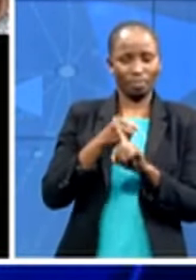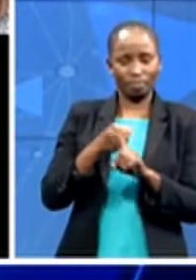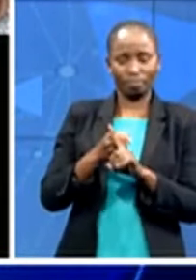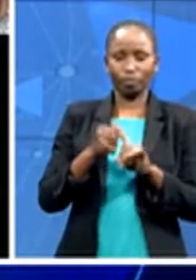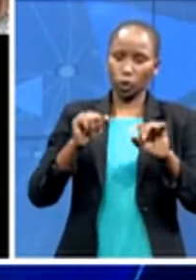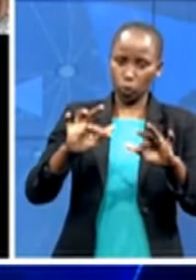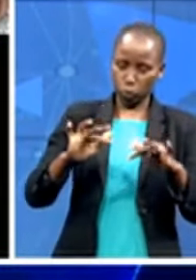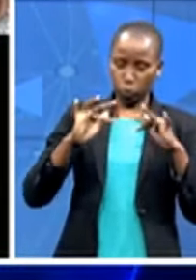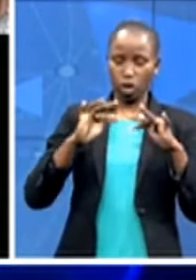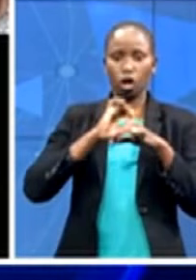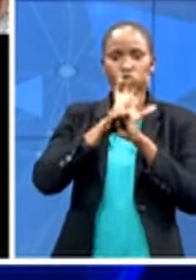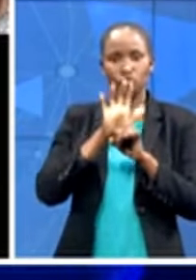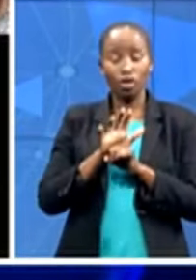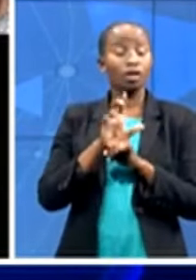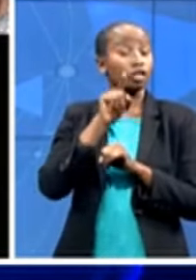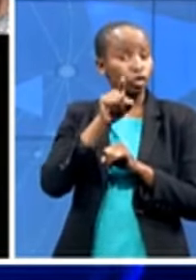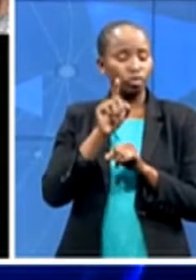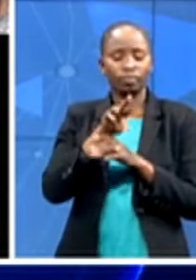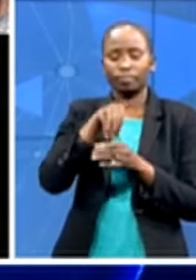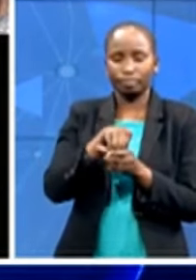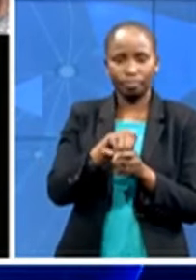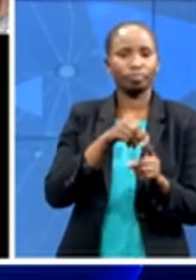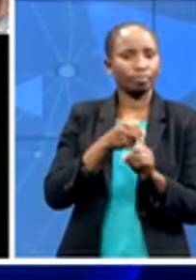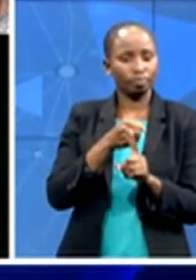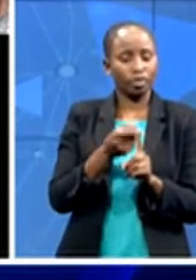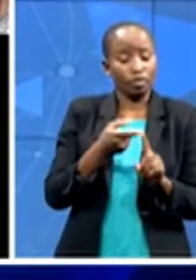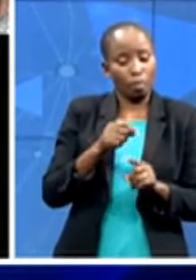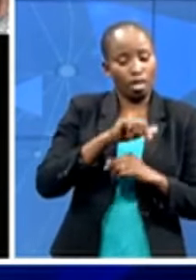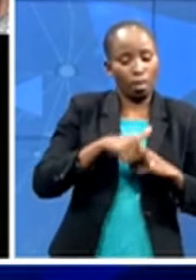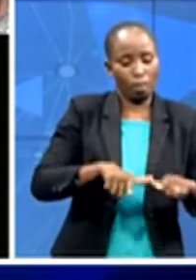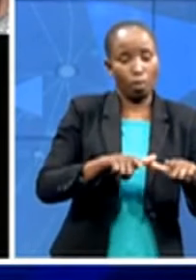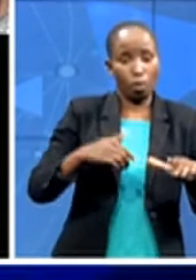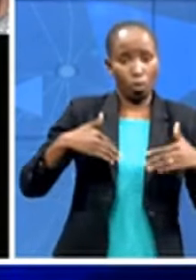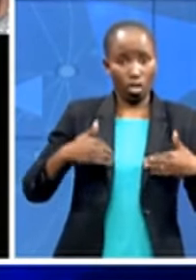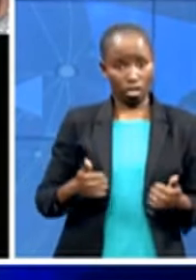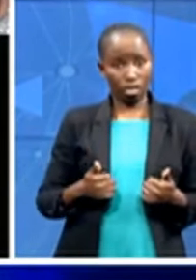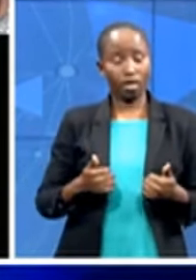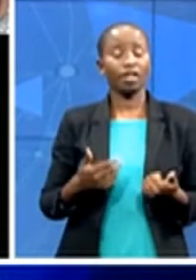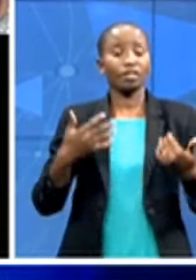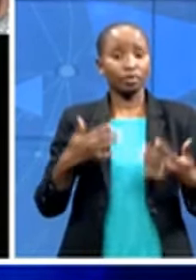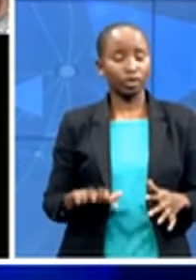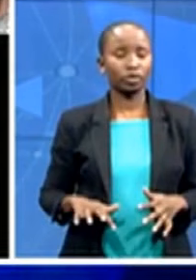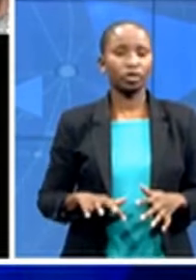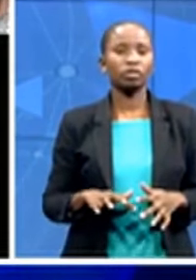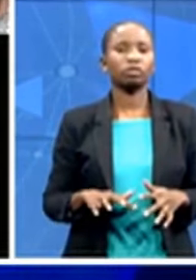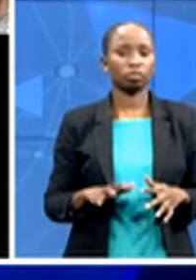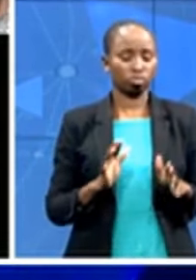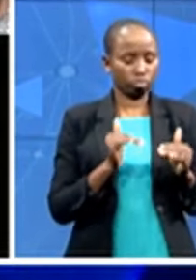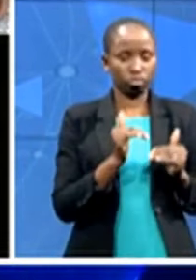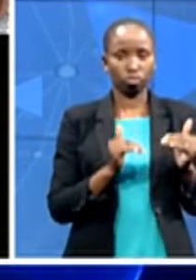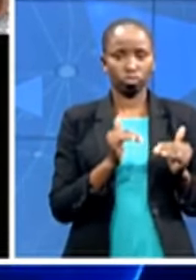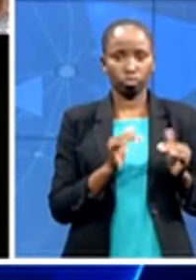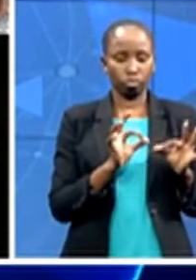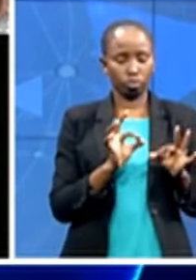in limbo and limbo health at some points being lauded for managing uh this very well just